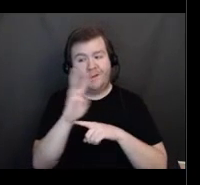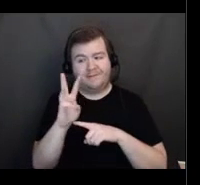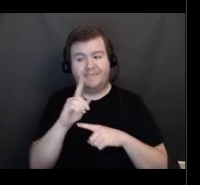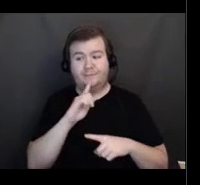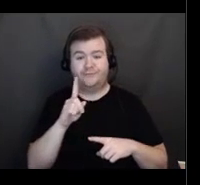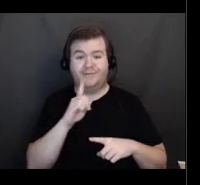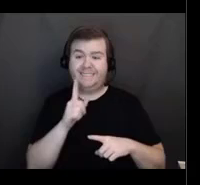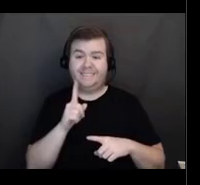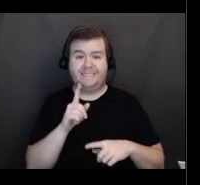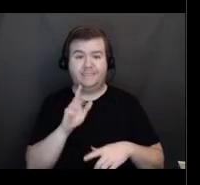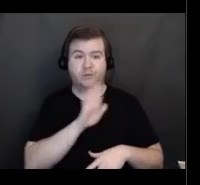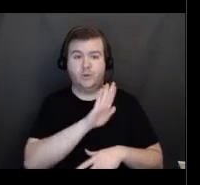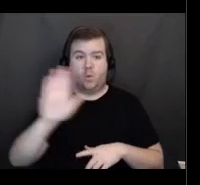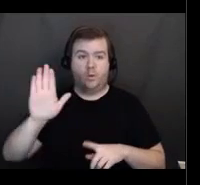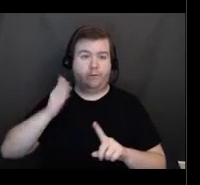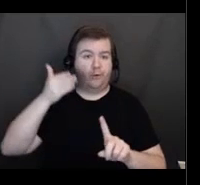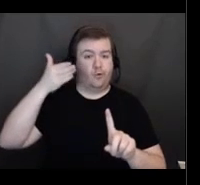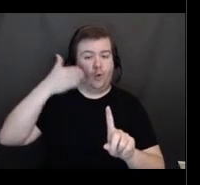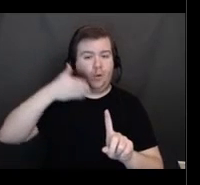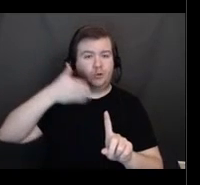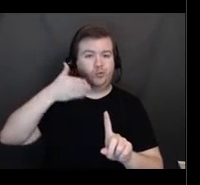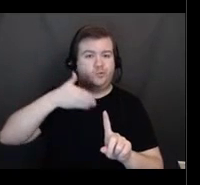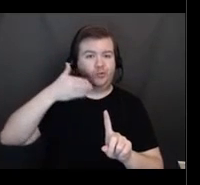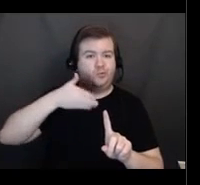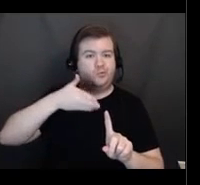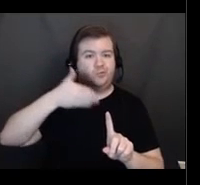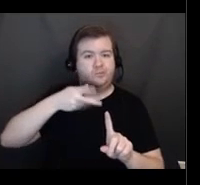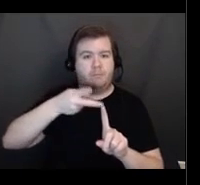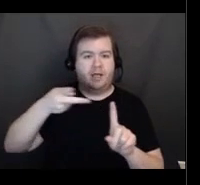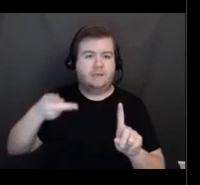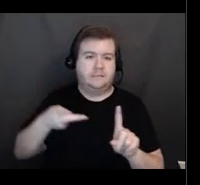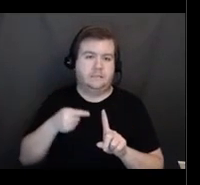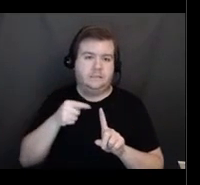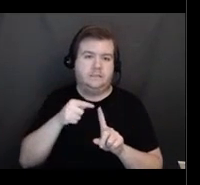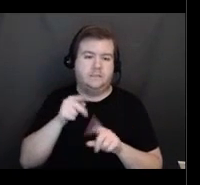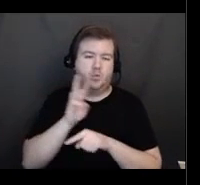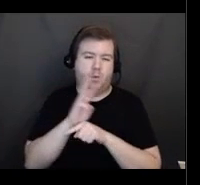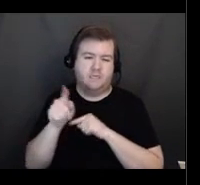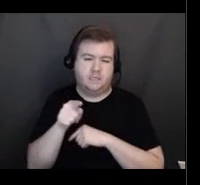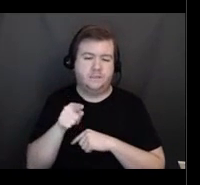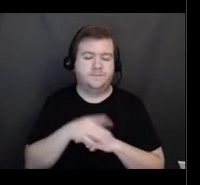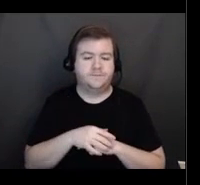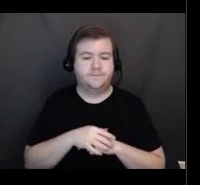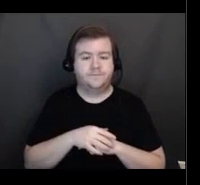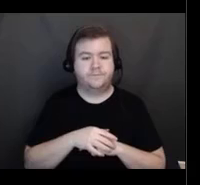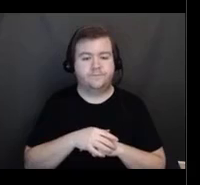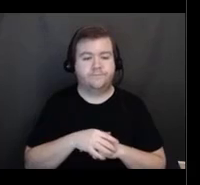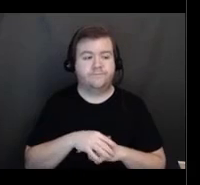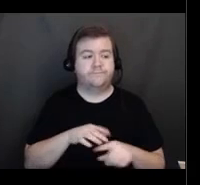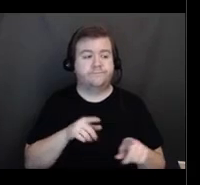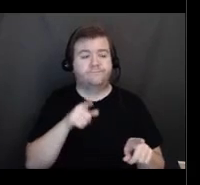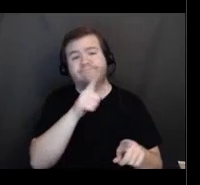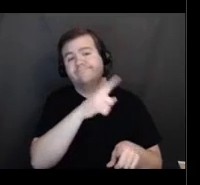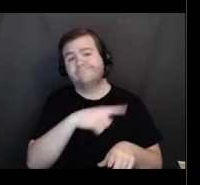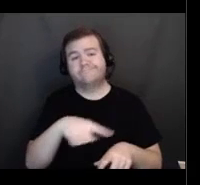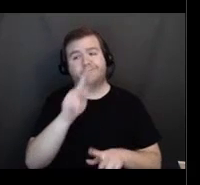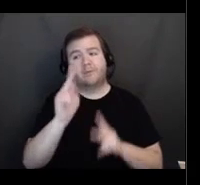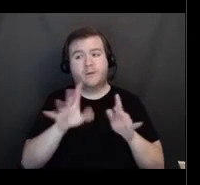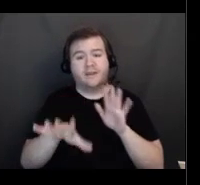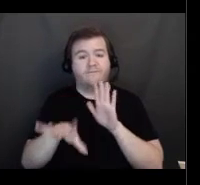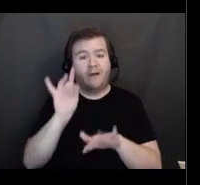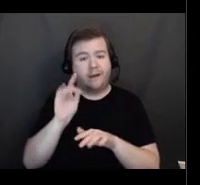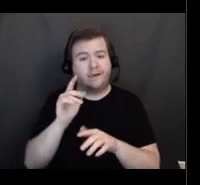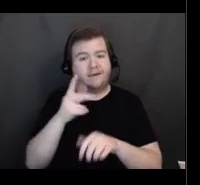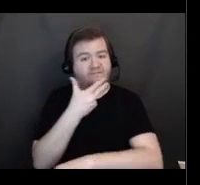go-to place. Vaccine eligible recipients may find vaccine information from a number of sources as well.